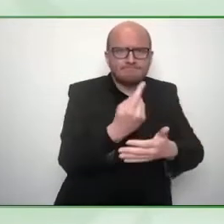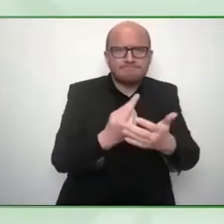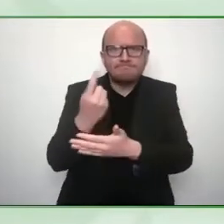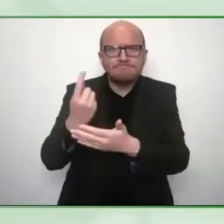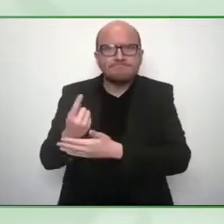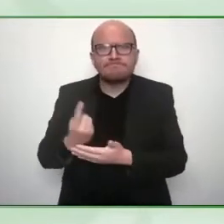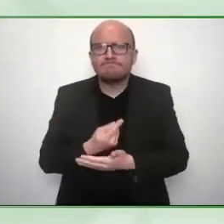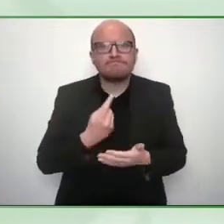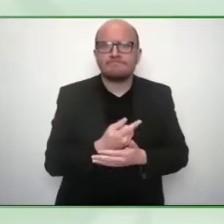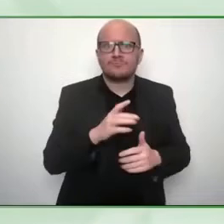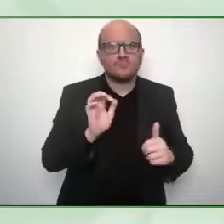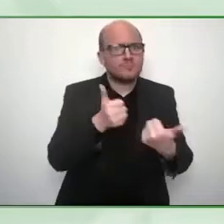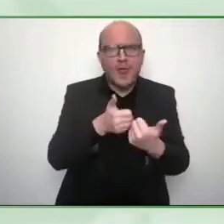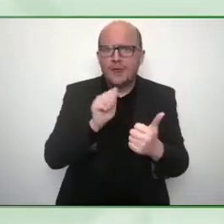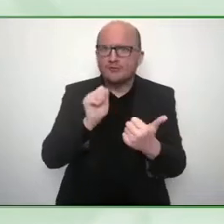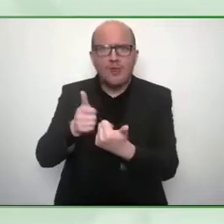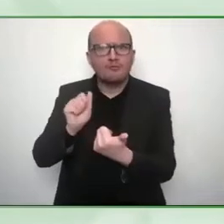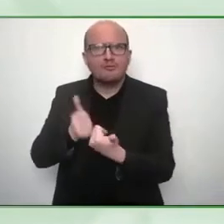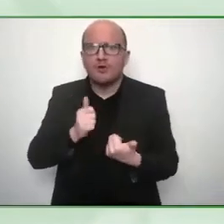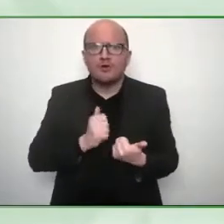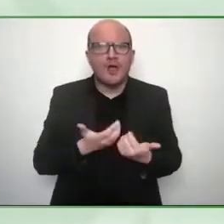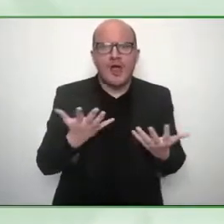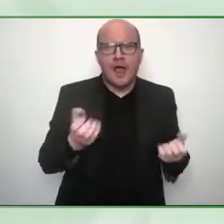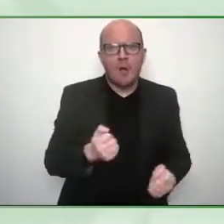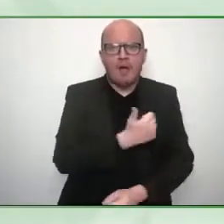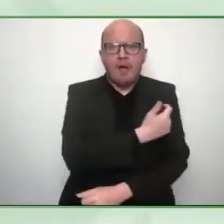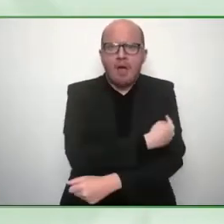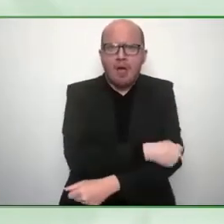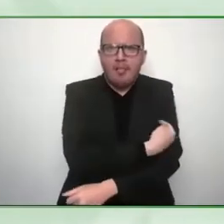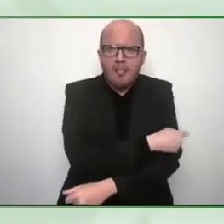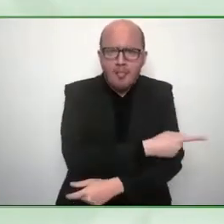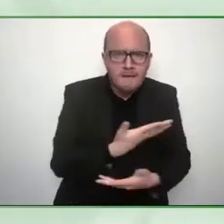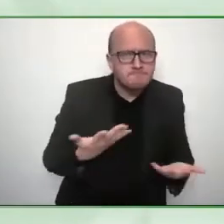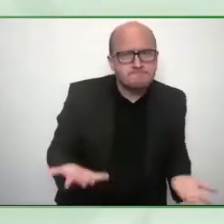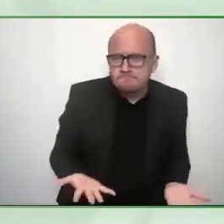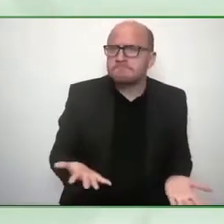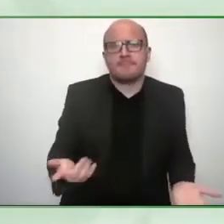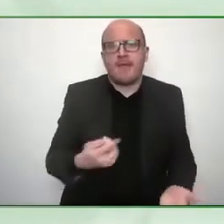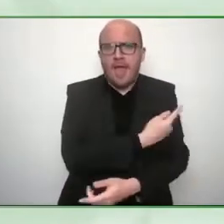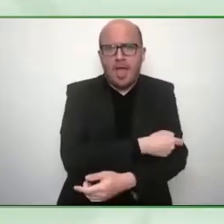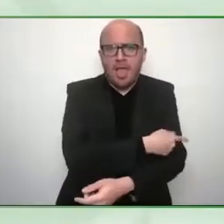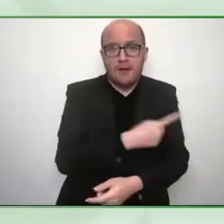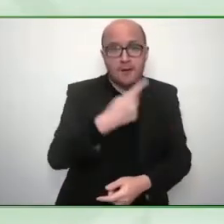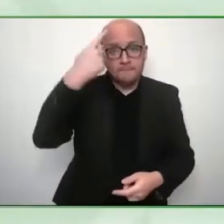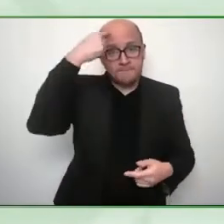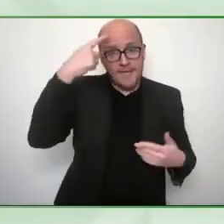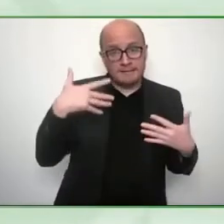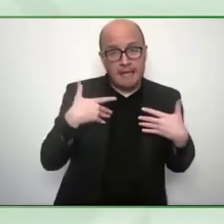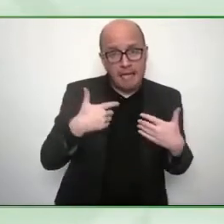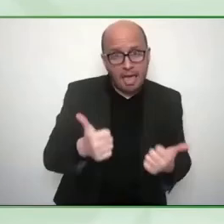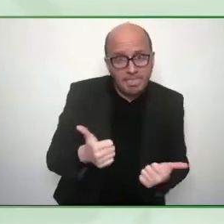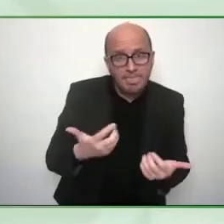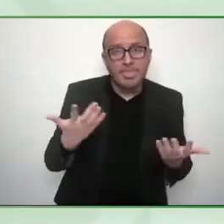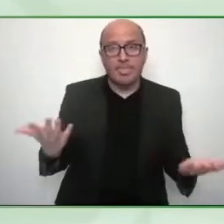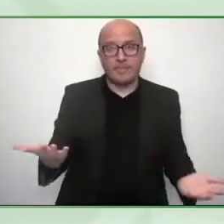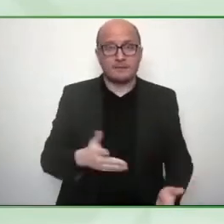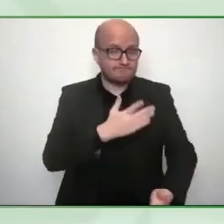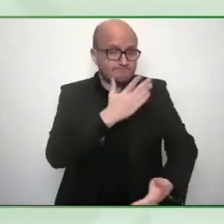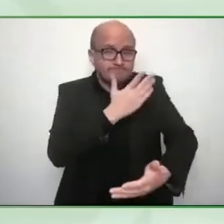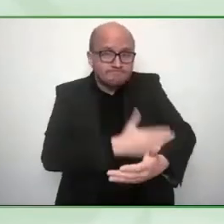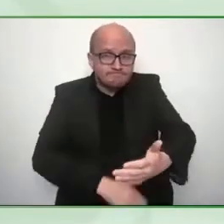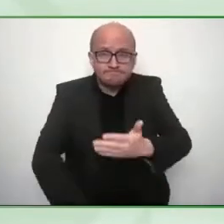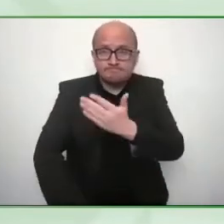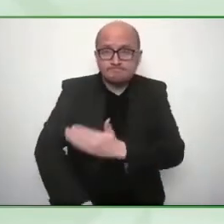health care issues be it uh mental health be it uh uh you know limb loss uh be it uh infectious